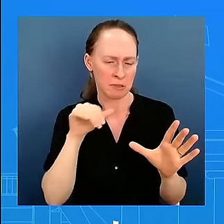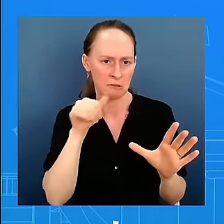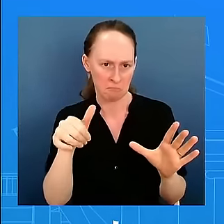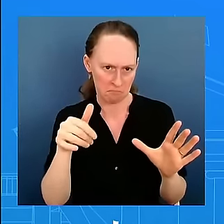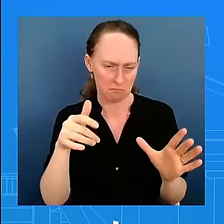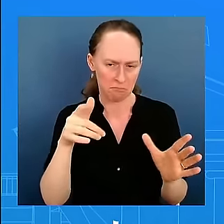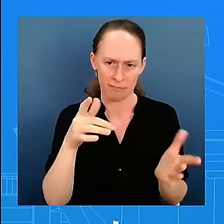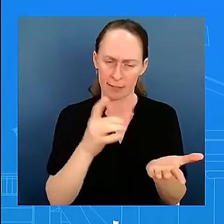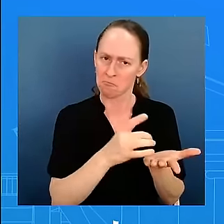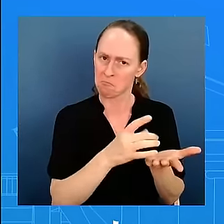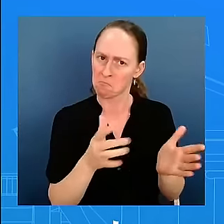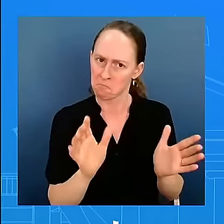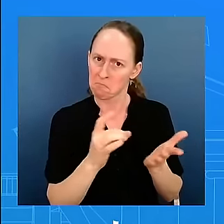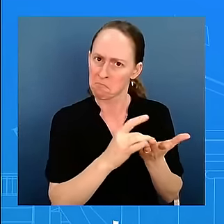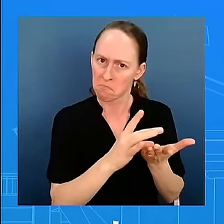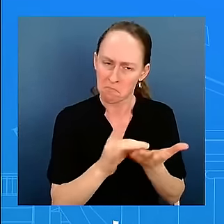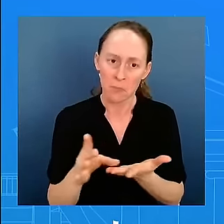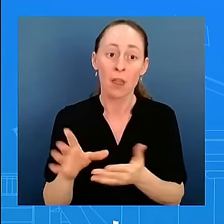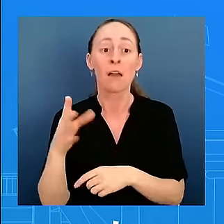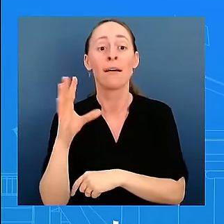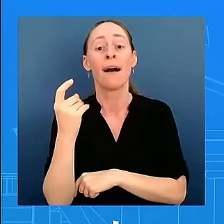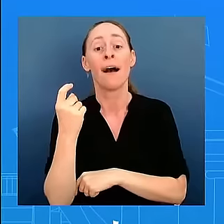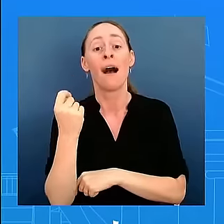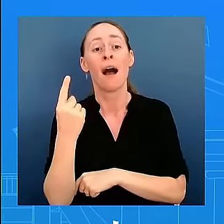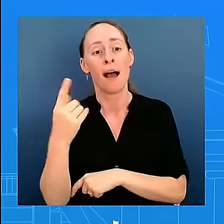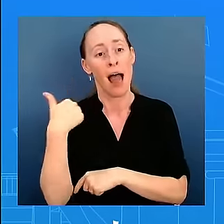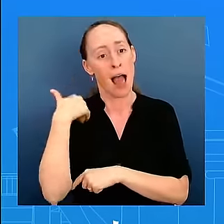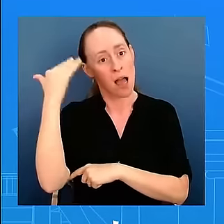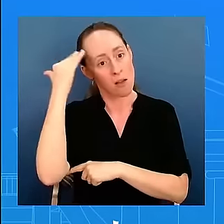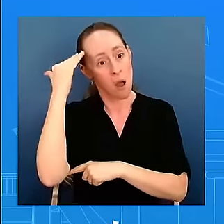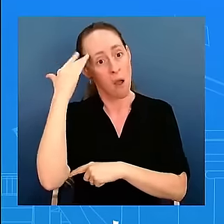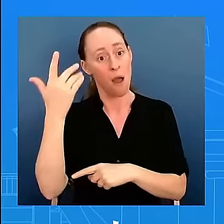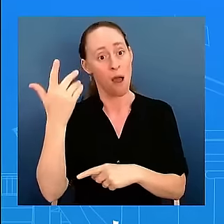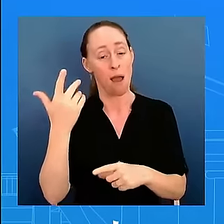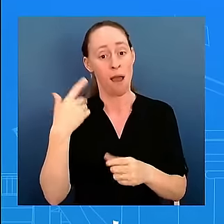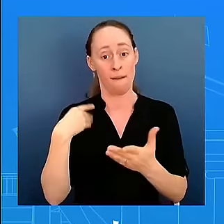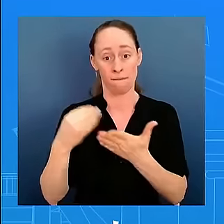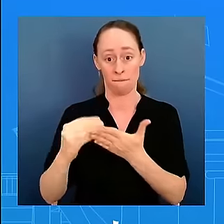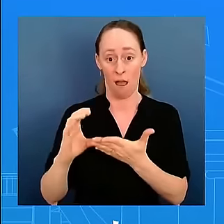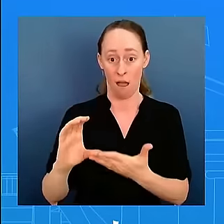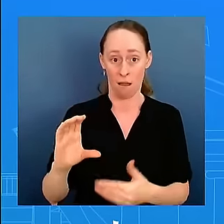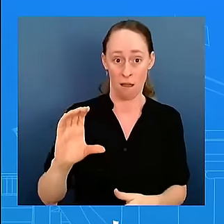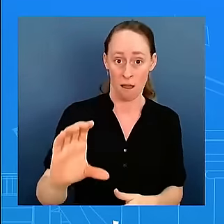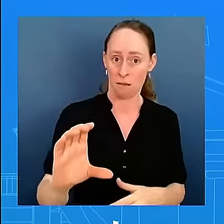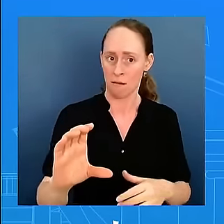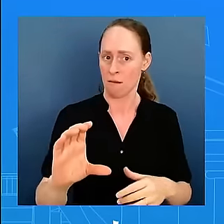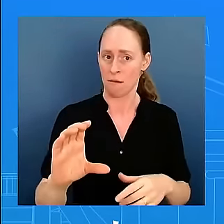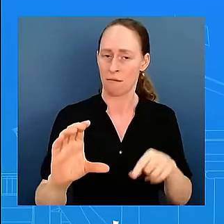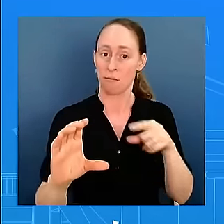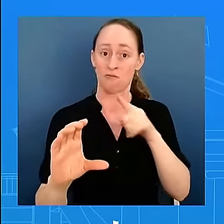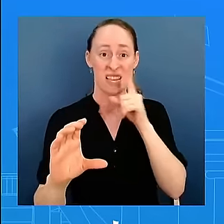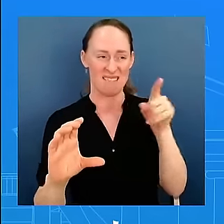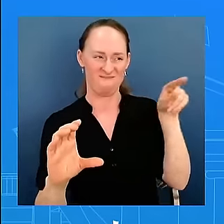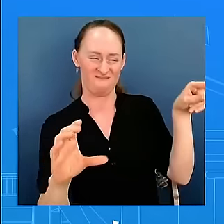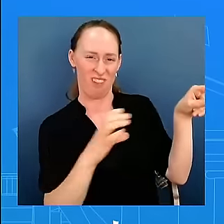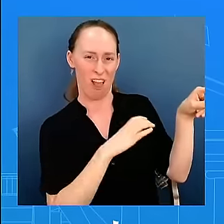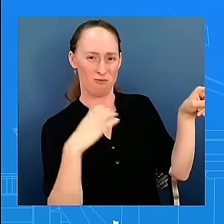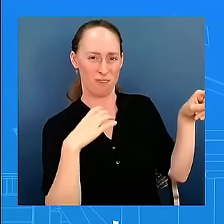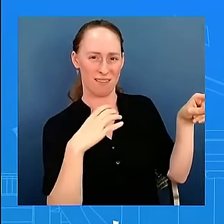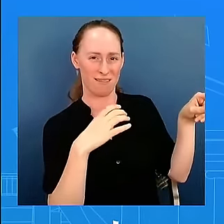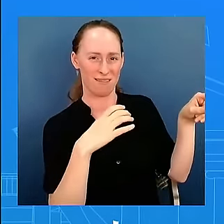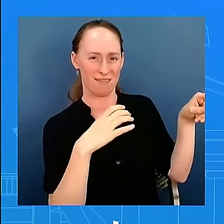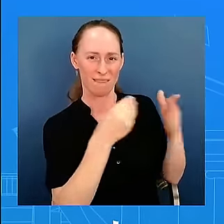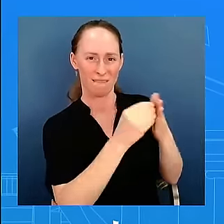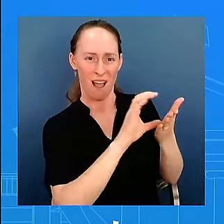and yes, I know we're not providing funding to them now because of legislation, but I think it's important for people to know that there are things that can't get done without